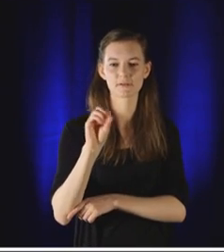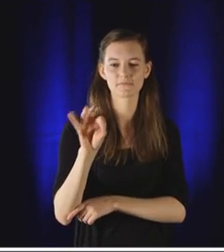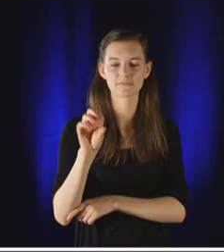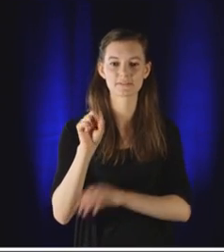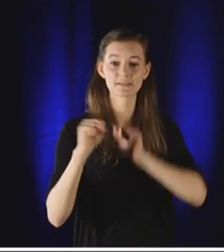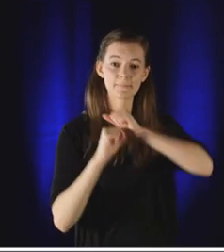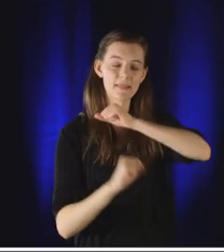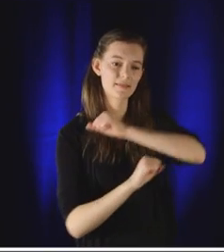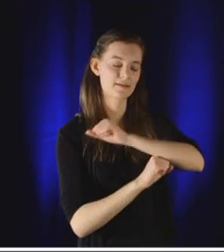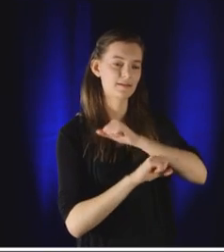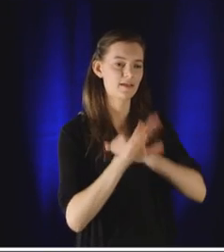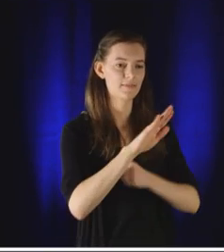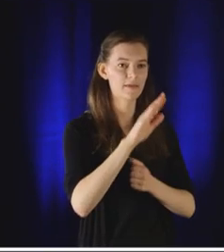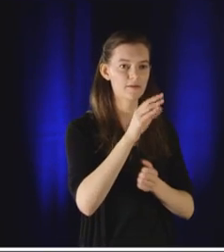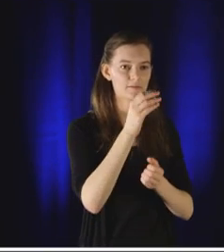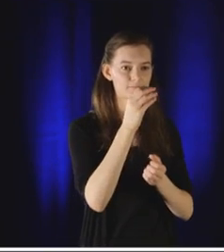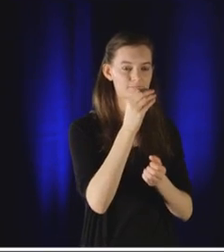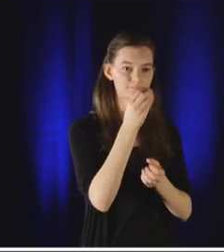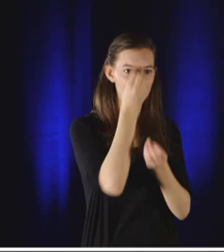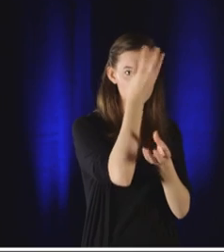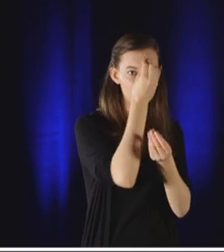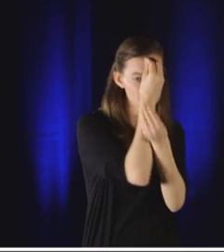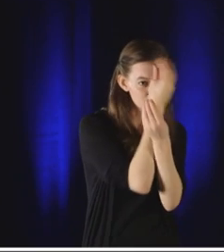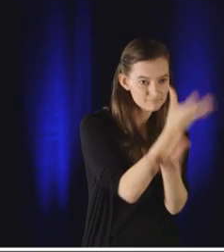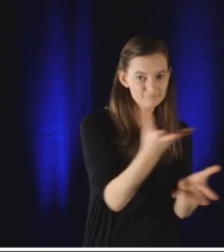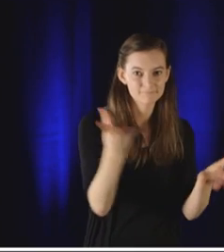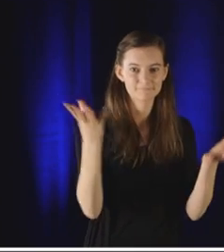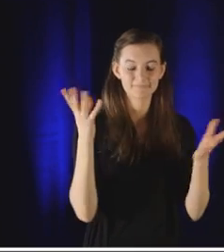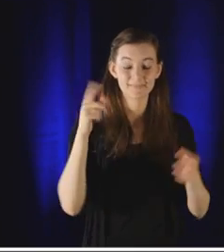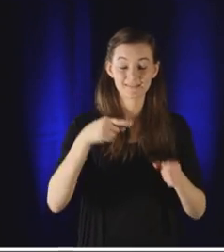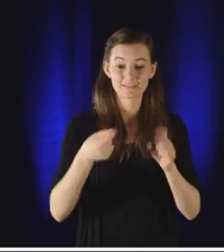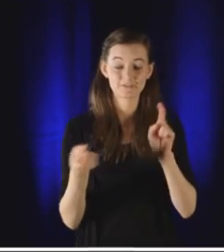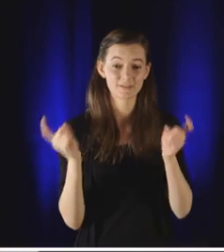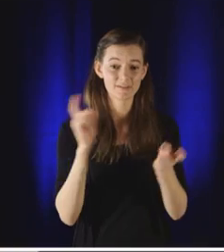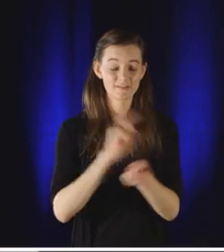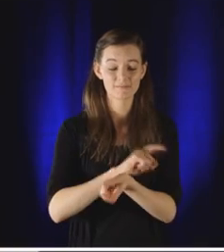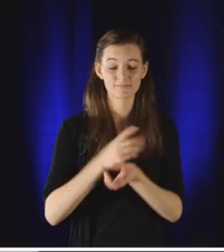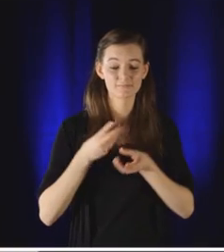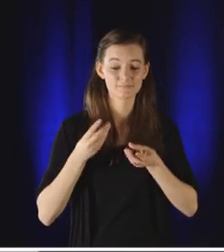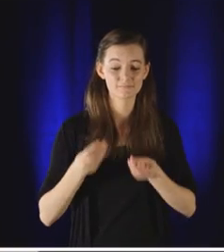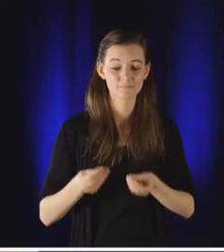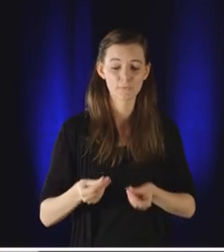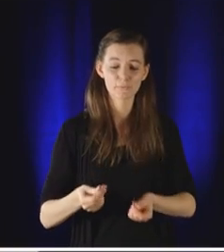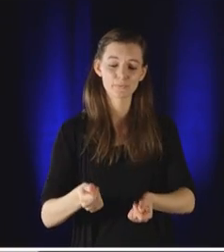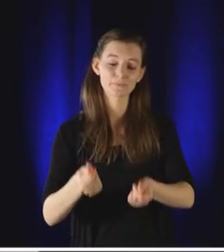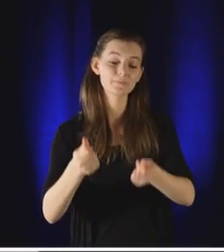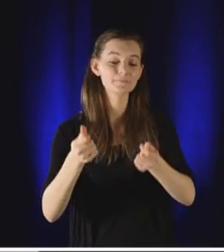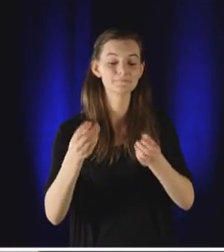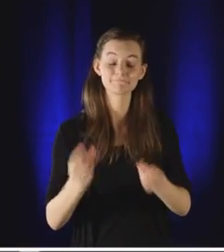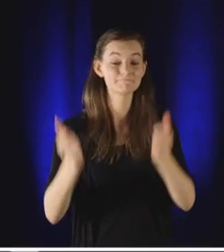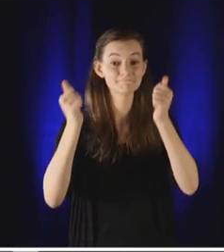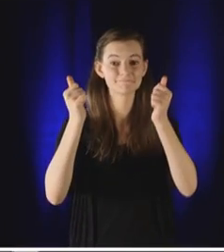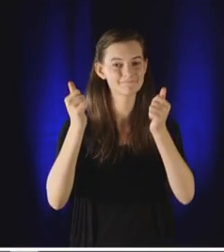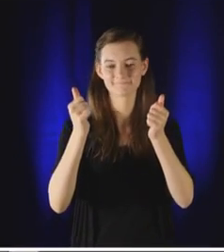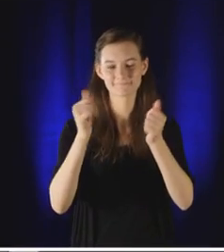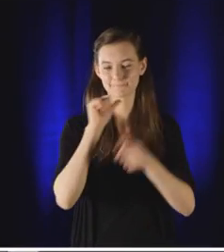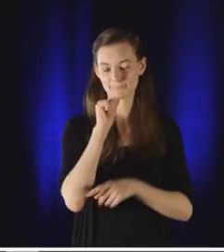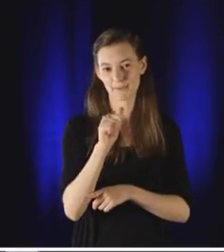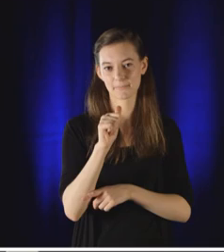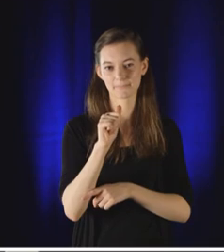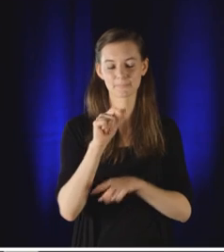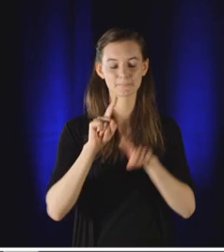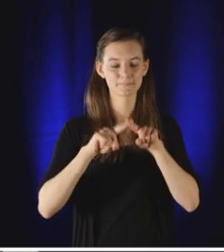and spread their messages? I'm not saying a change like this would be easy or that it would happen all at once.